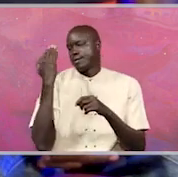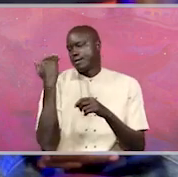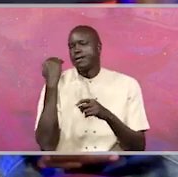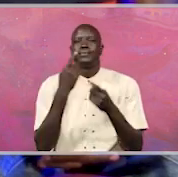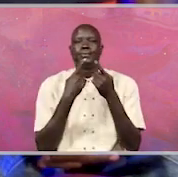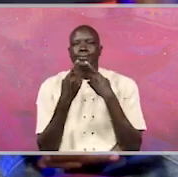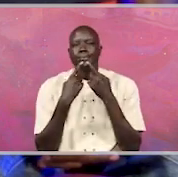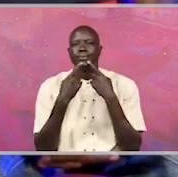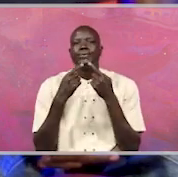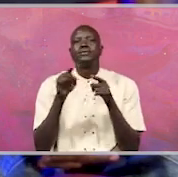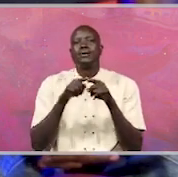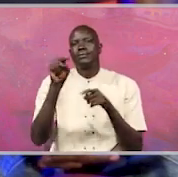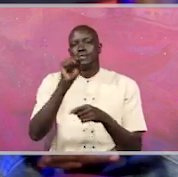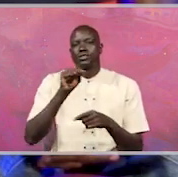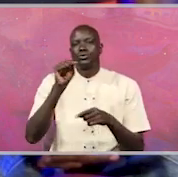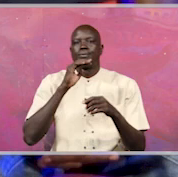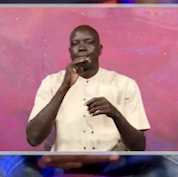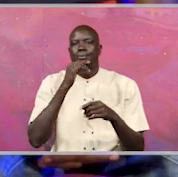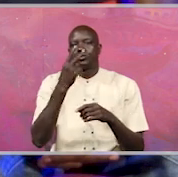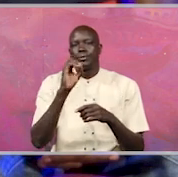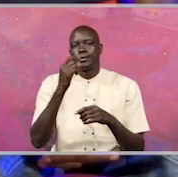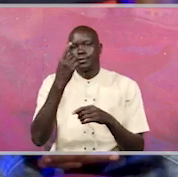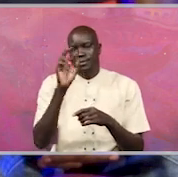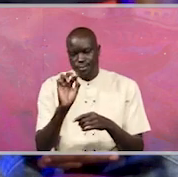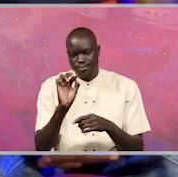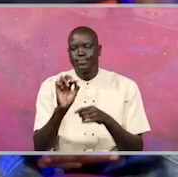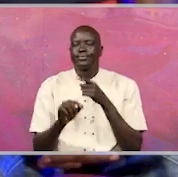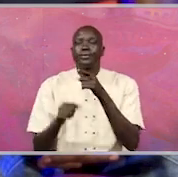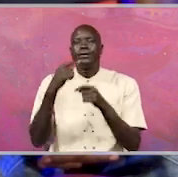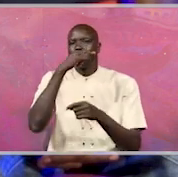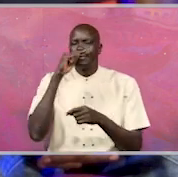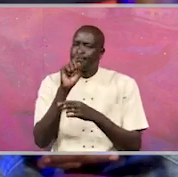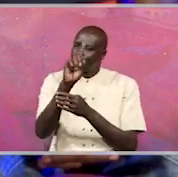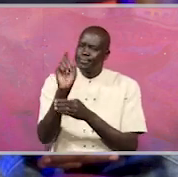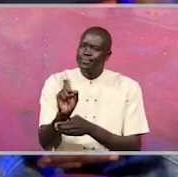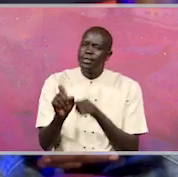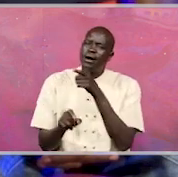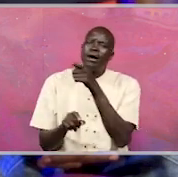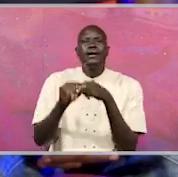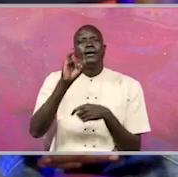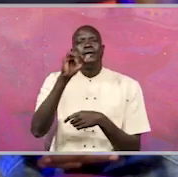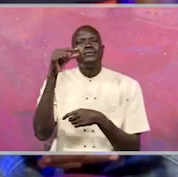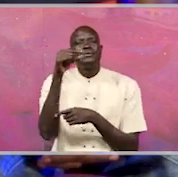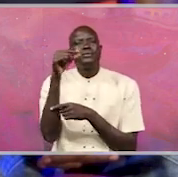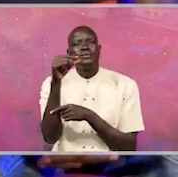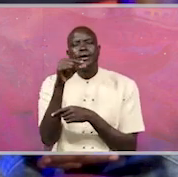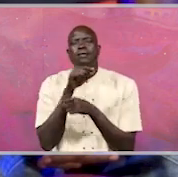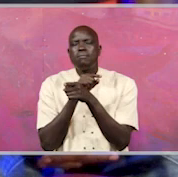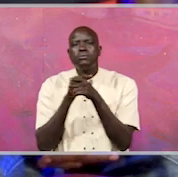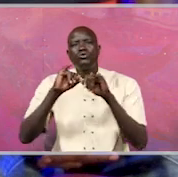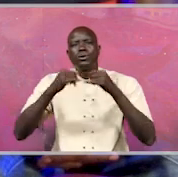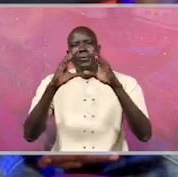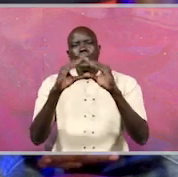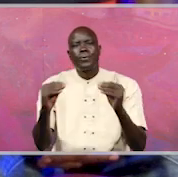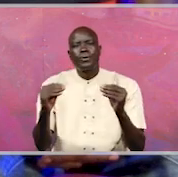state of the nation address for this year, 2018. He called into question the performance of the IGG in her fight